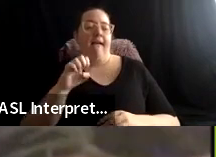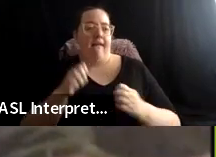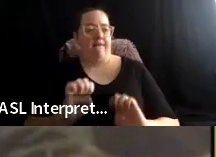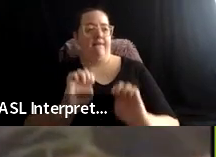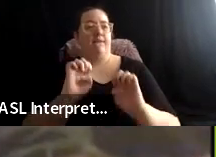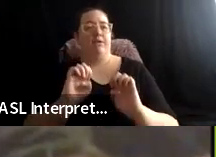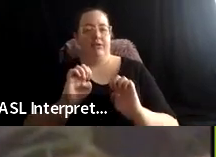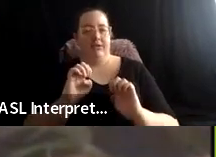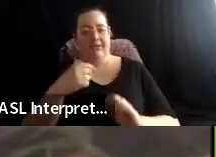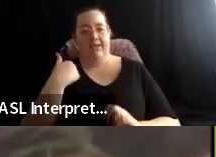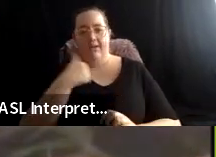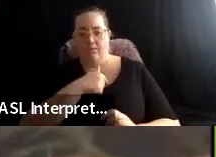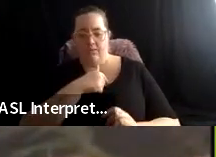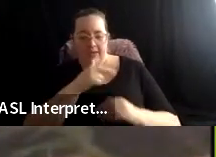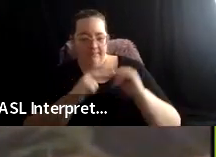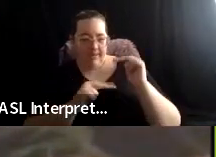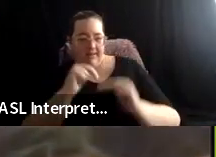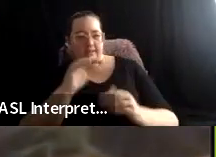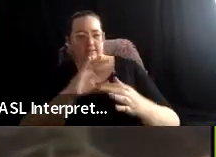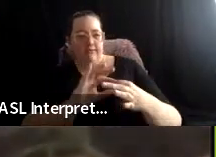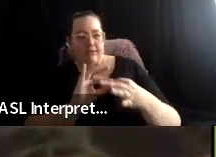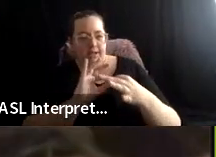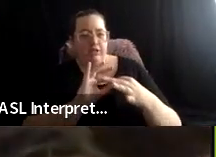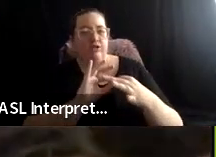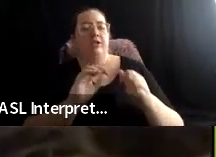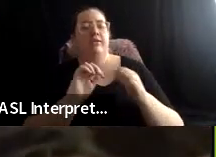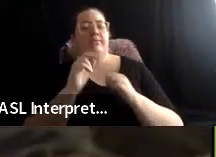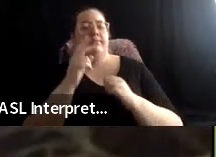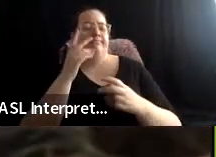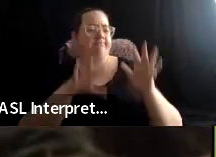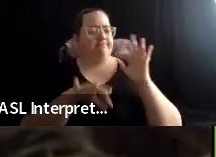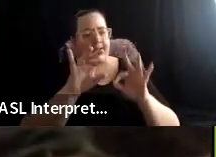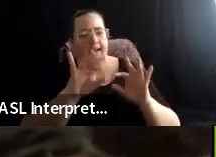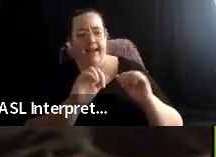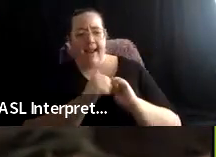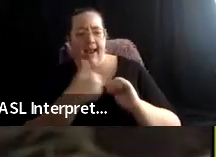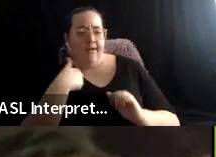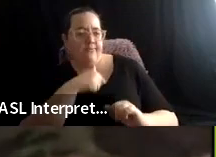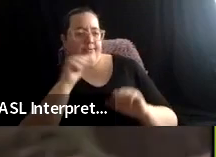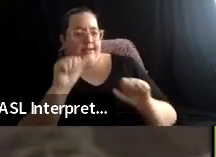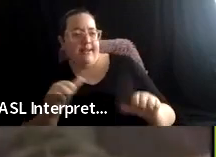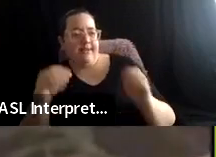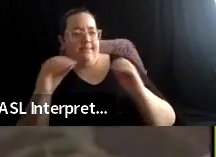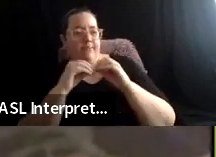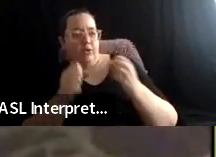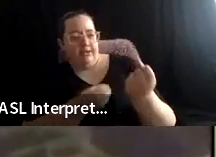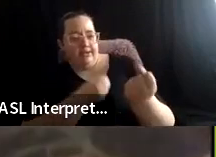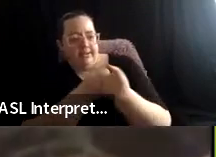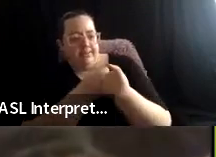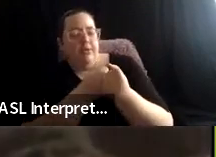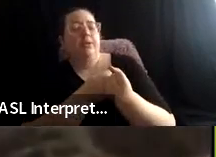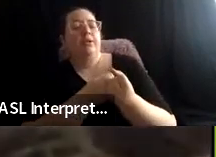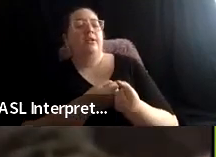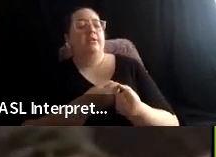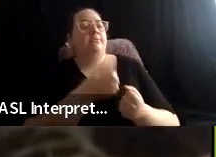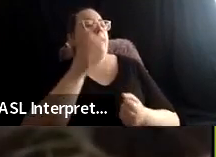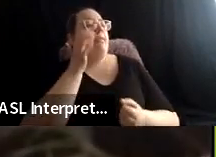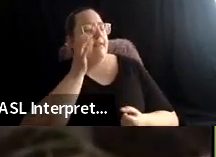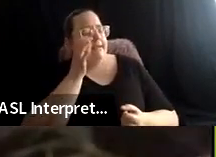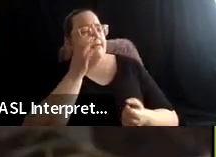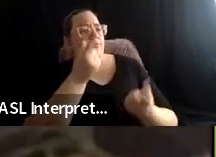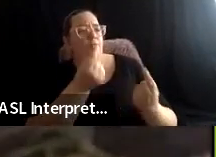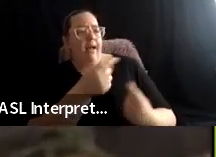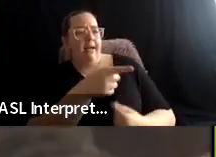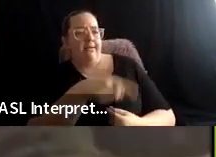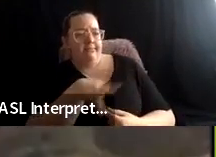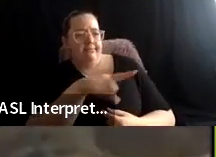then we find ways via our presence there that we can support, um, by, by listening to, to what is being asked, um,